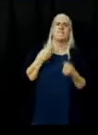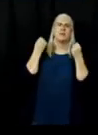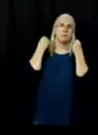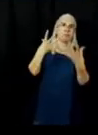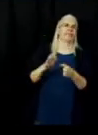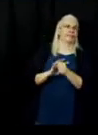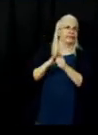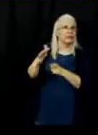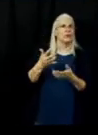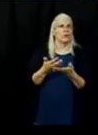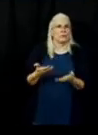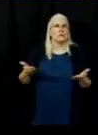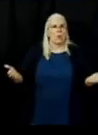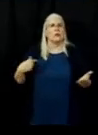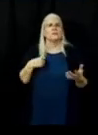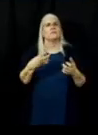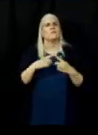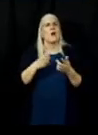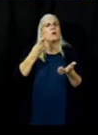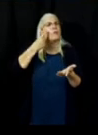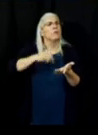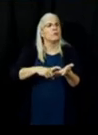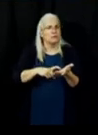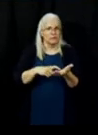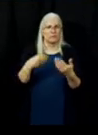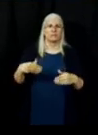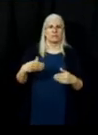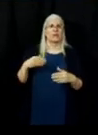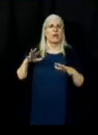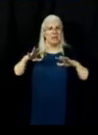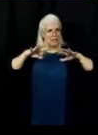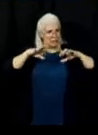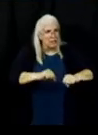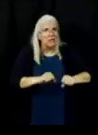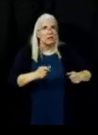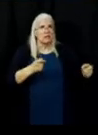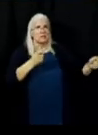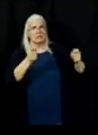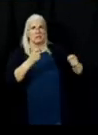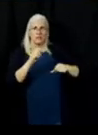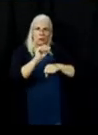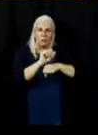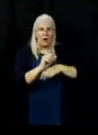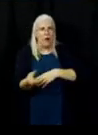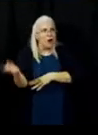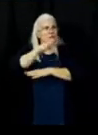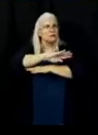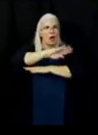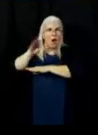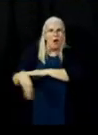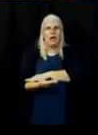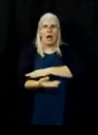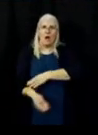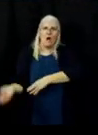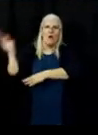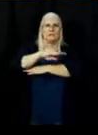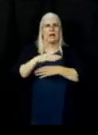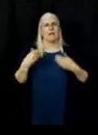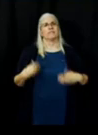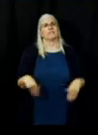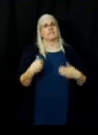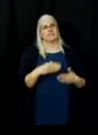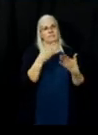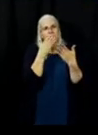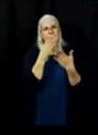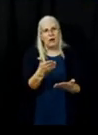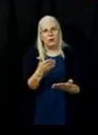just that full suppression strategy. They are working day and night to get this fire. So thanks again. Have a safe evening and see you